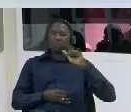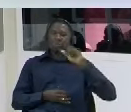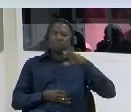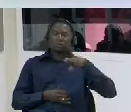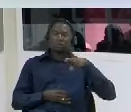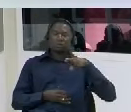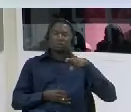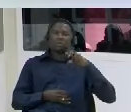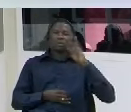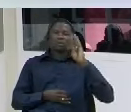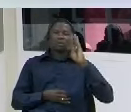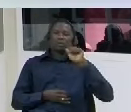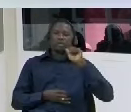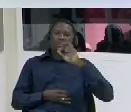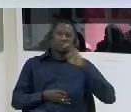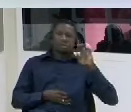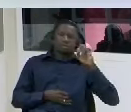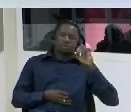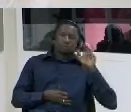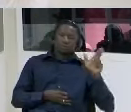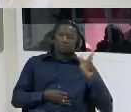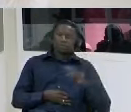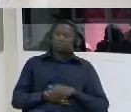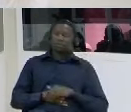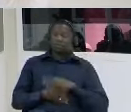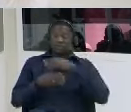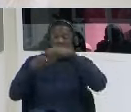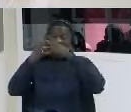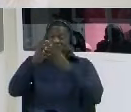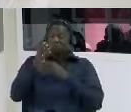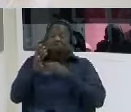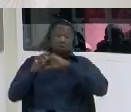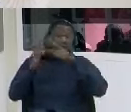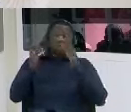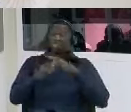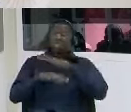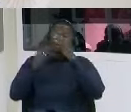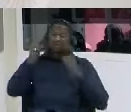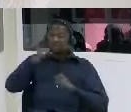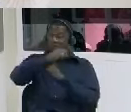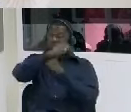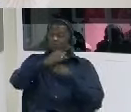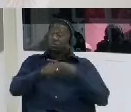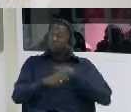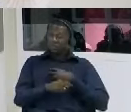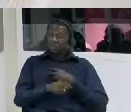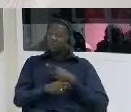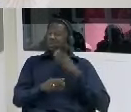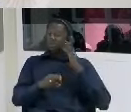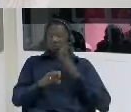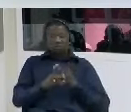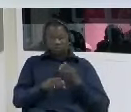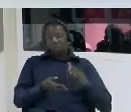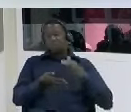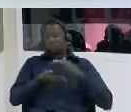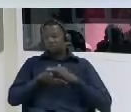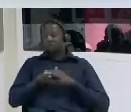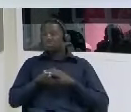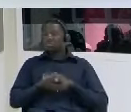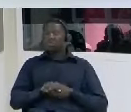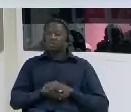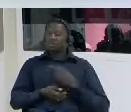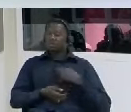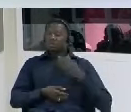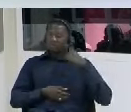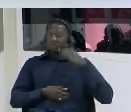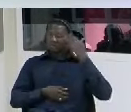here very easy for us any support we need definitely they will accord it to us and also not forgetting